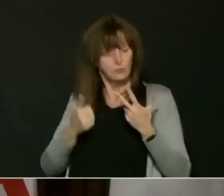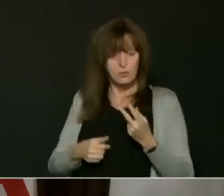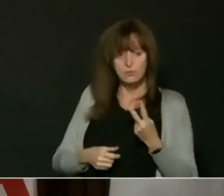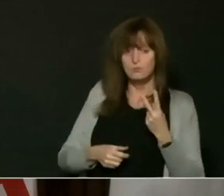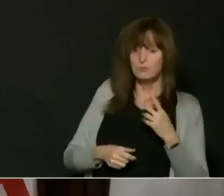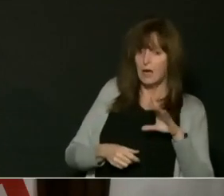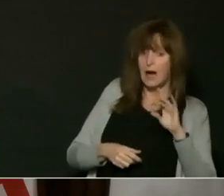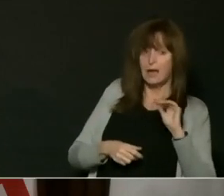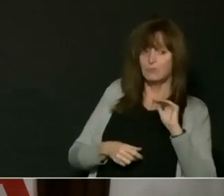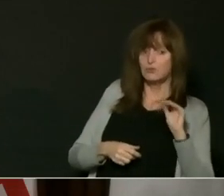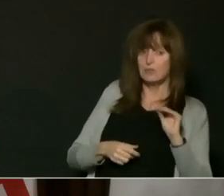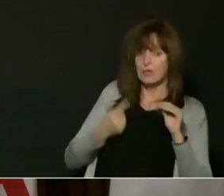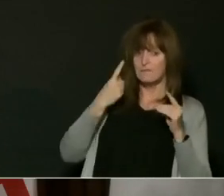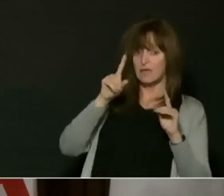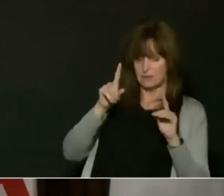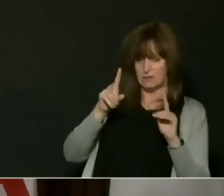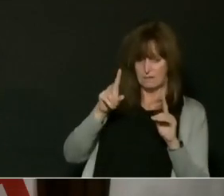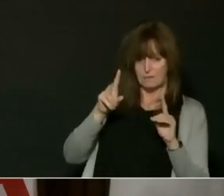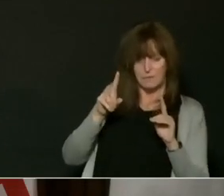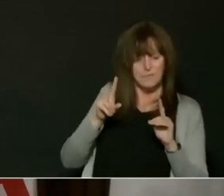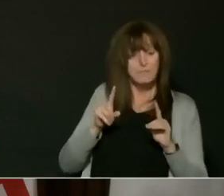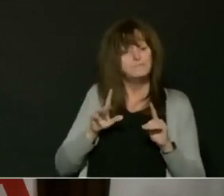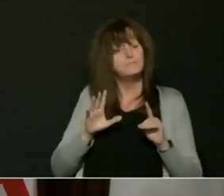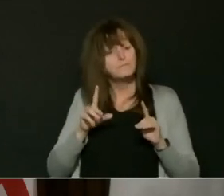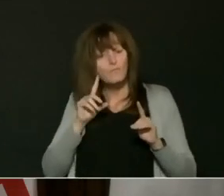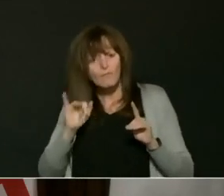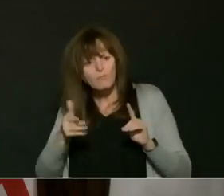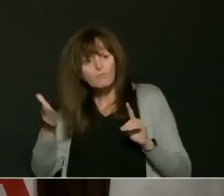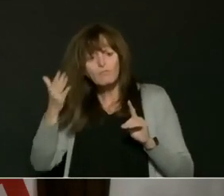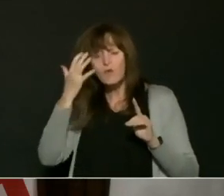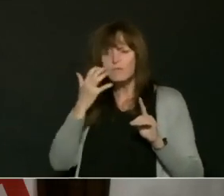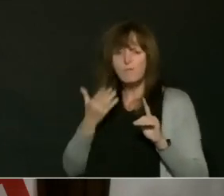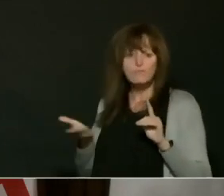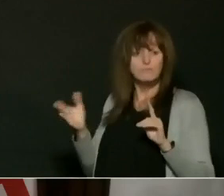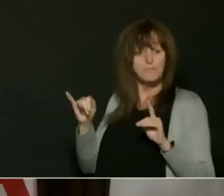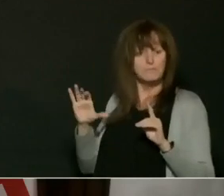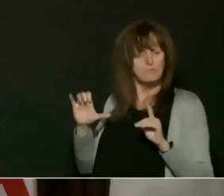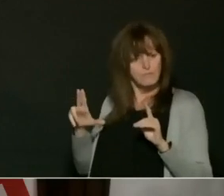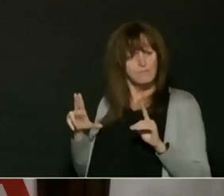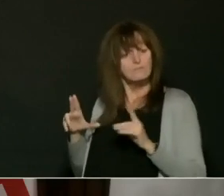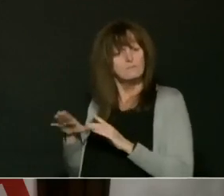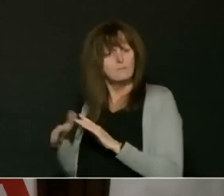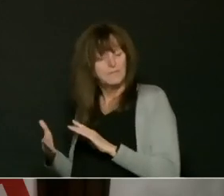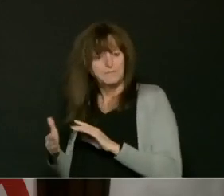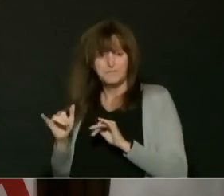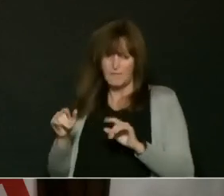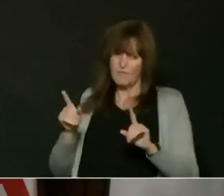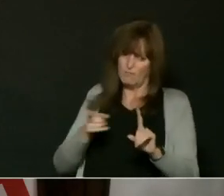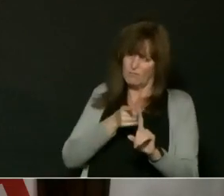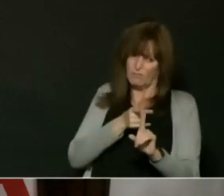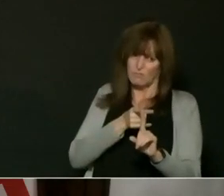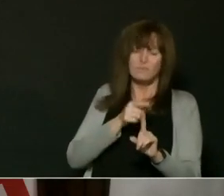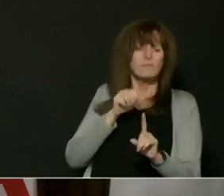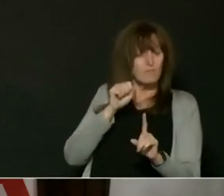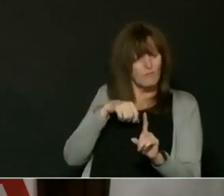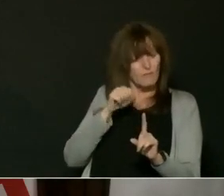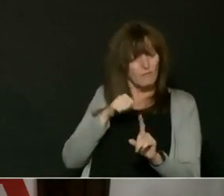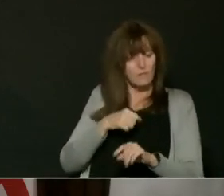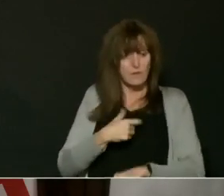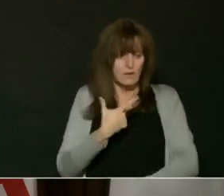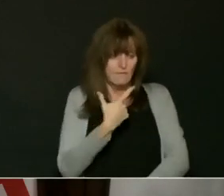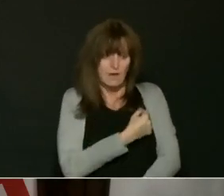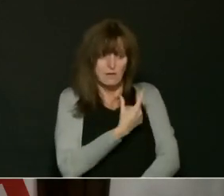hospitalization, ICU and death. So I think that's the story that really needs to get told. Yes, the vaccine with three doses around